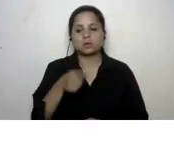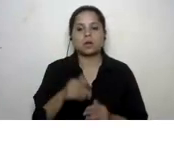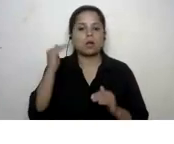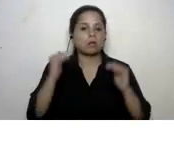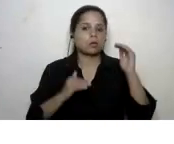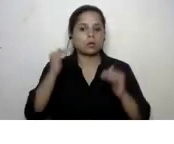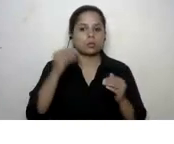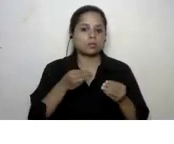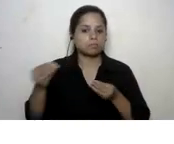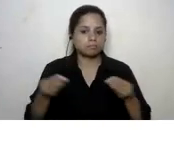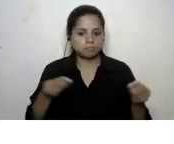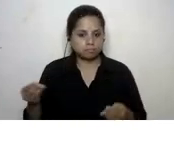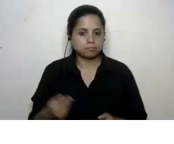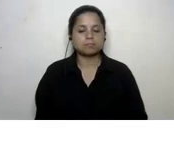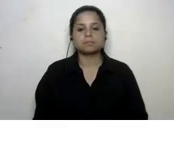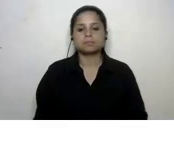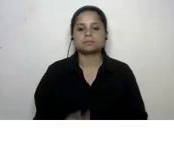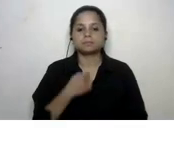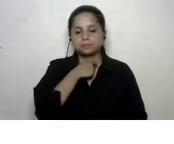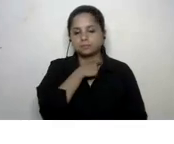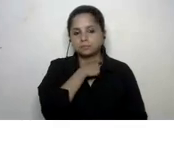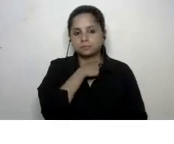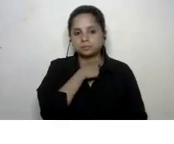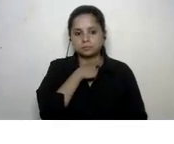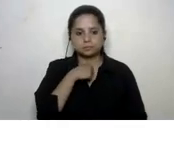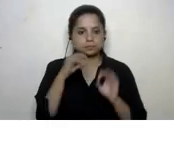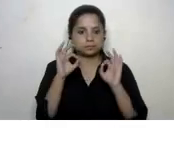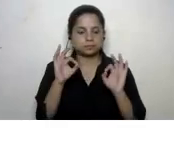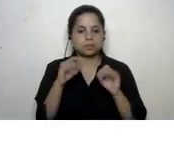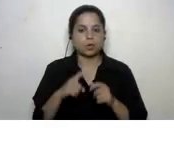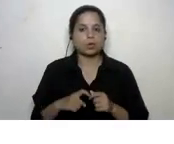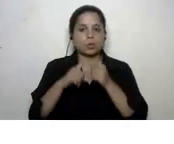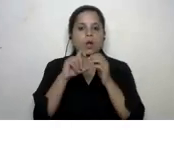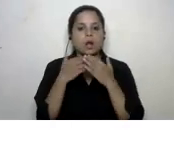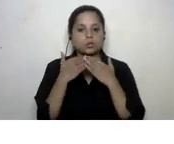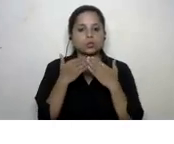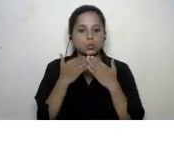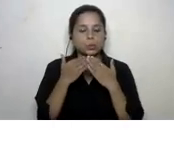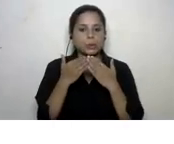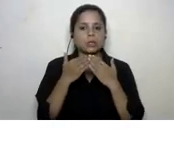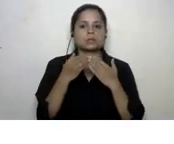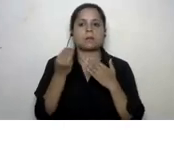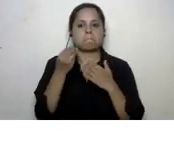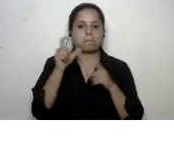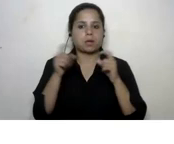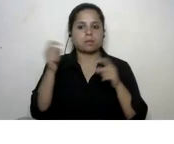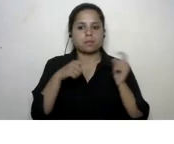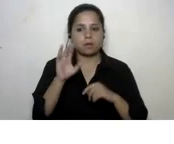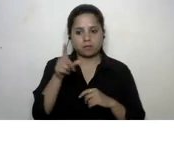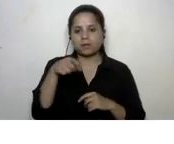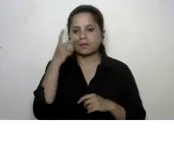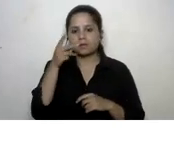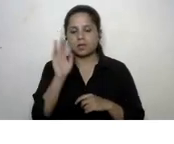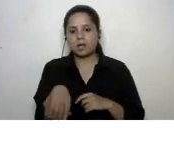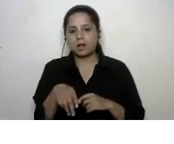distribution here excellent quality education is what is also coming through yeah and i can see no